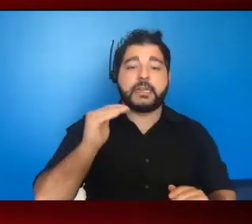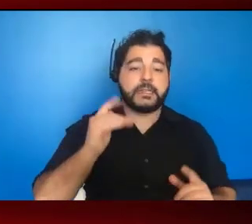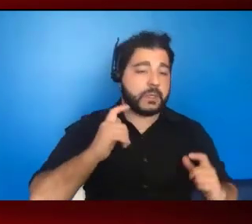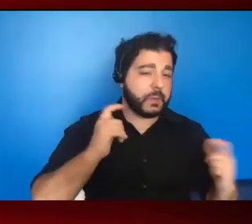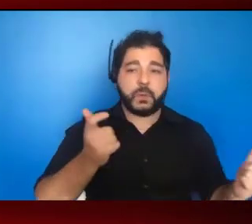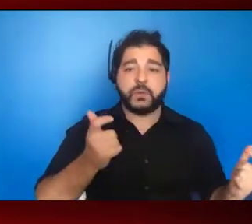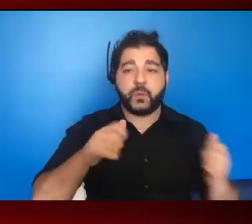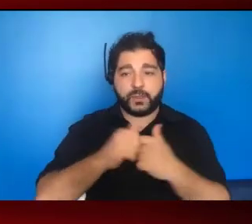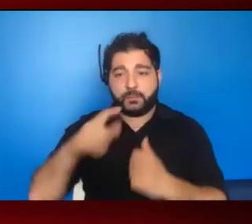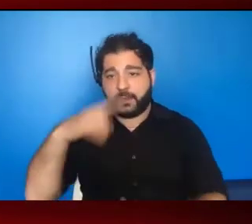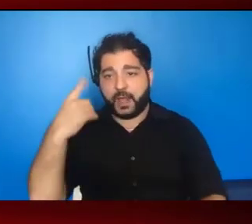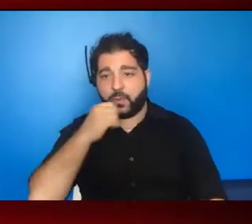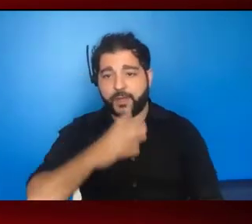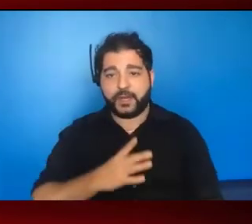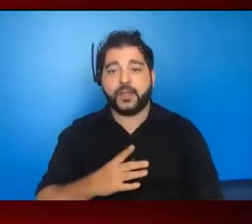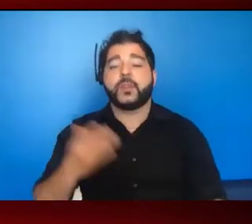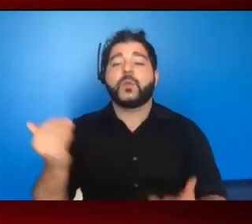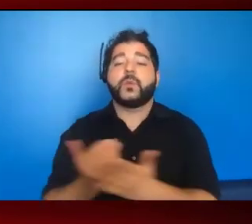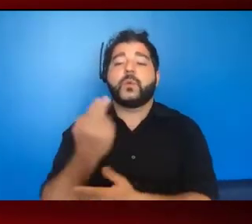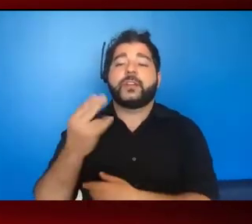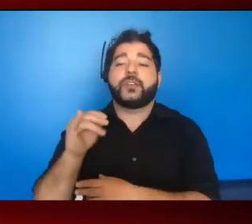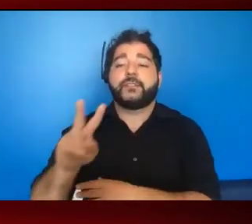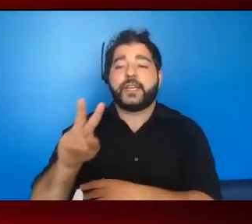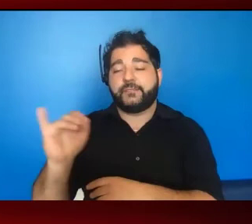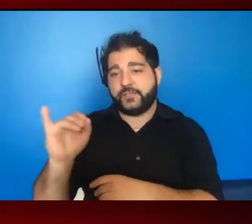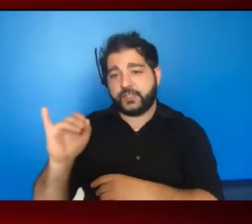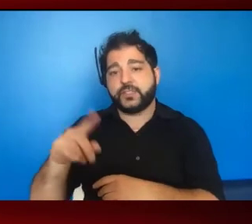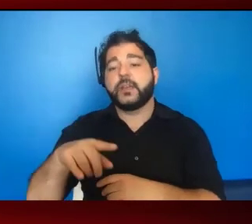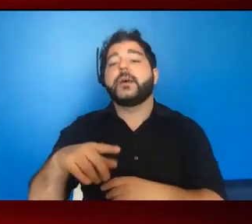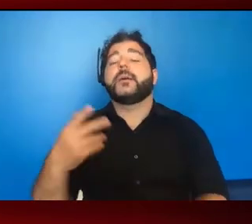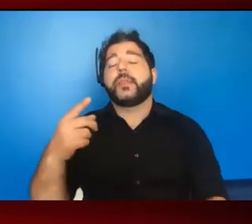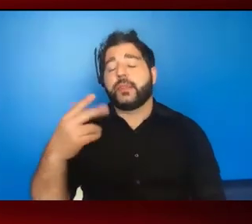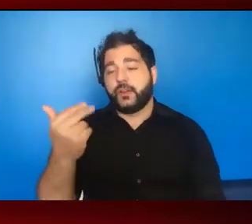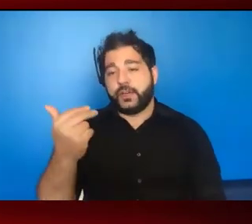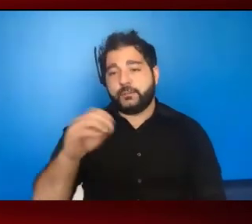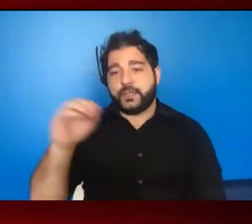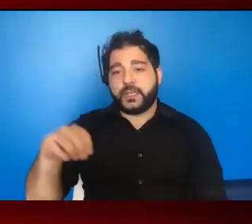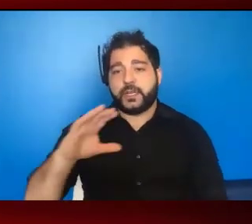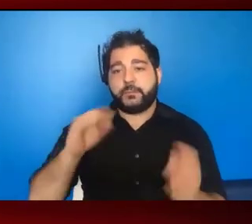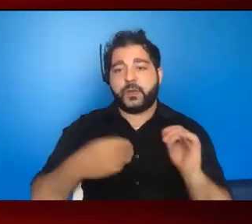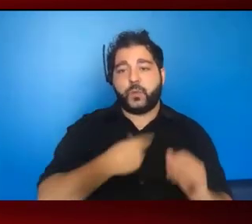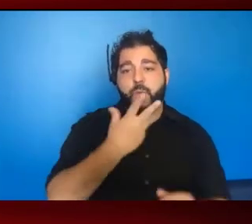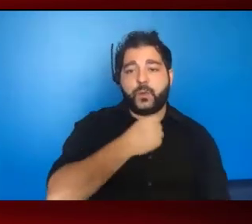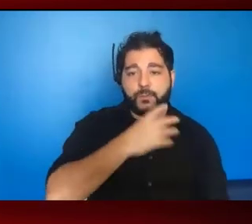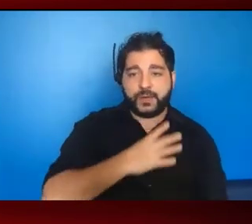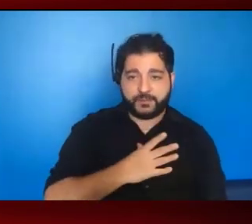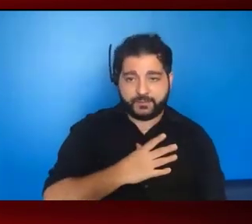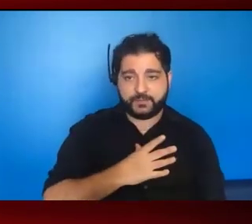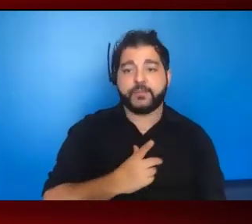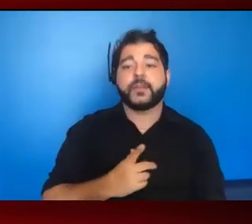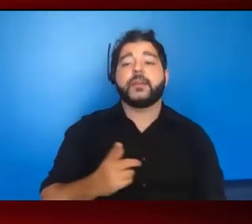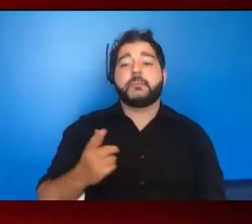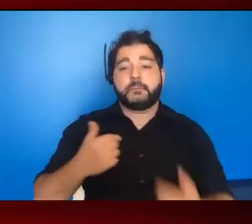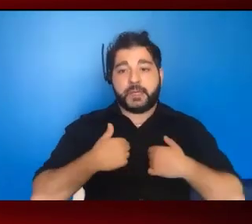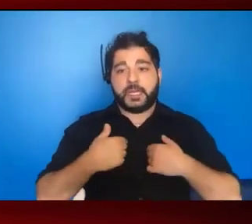among Black women, with the rate of new HIV infections among Black women being 13% that of white women. So I'll tell you, having come from a